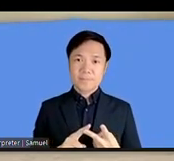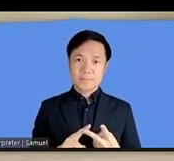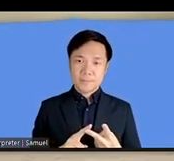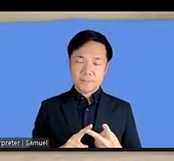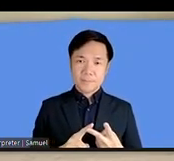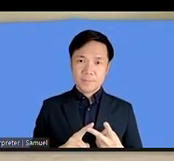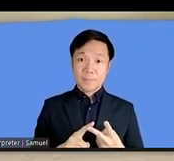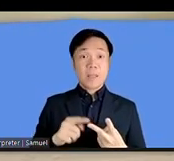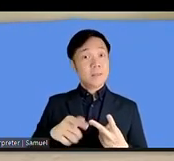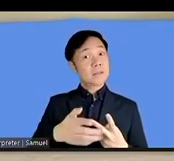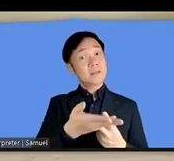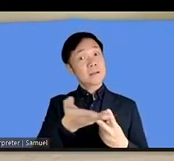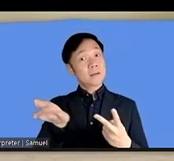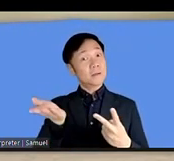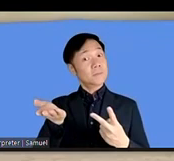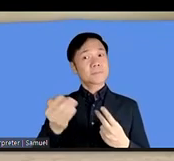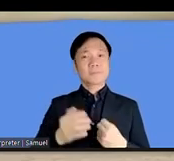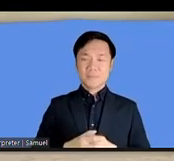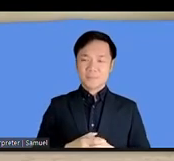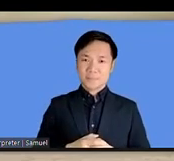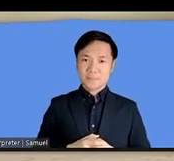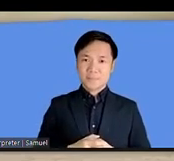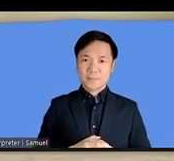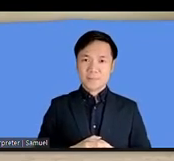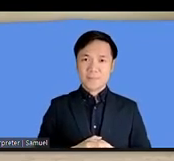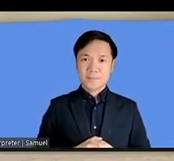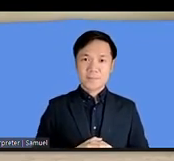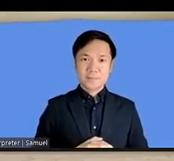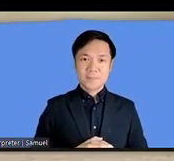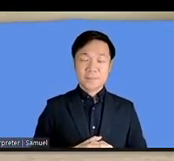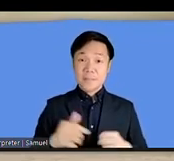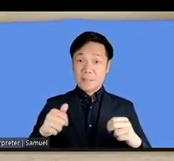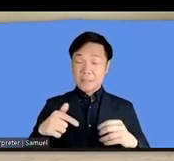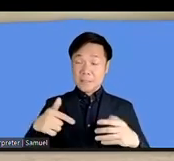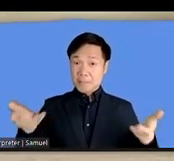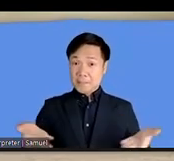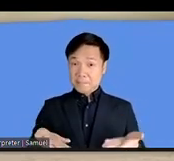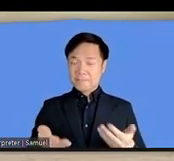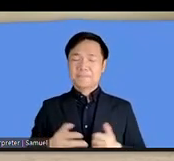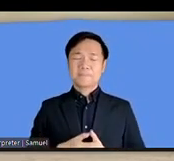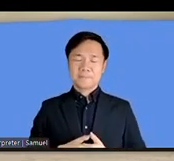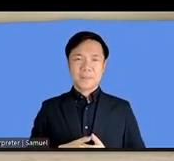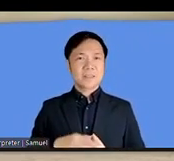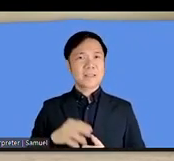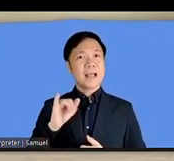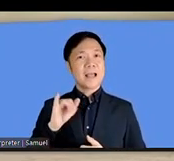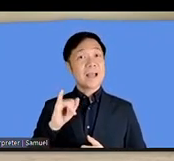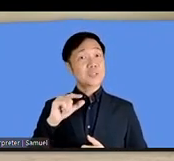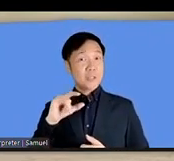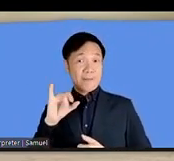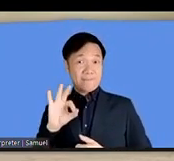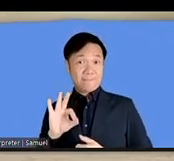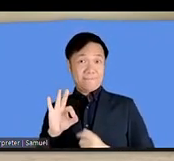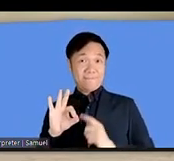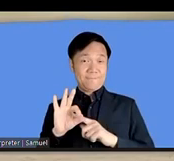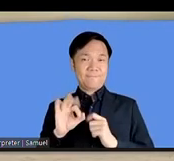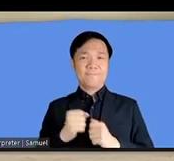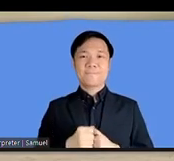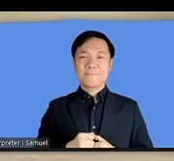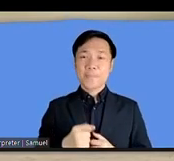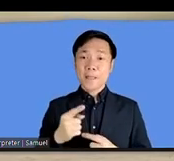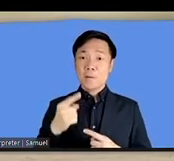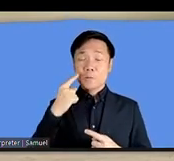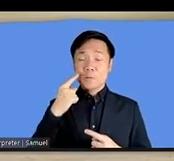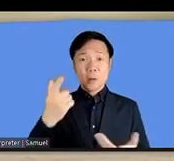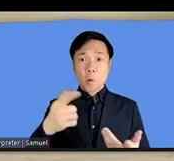hall and the system that we are contributing to the igf system were to take one lesson from